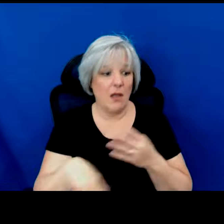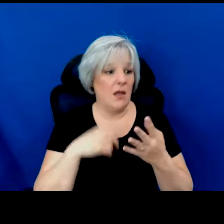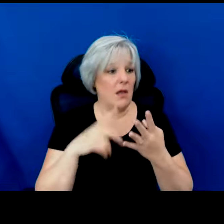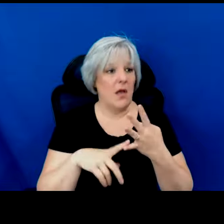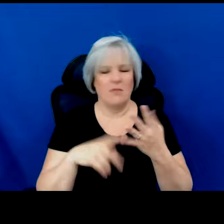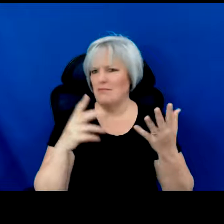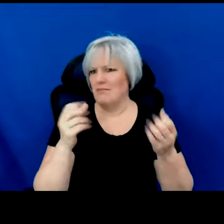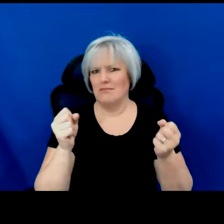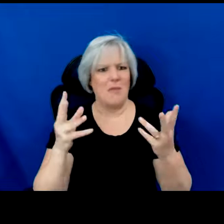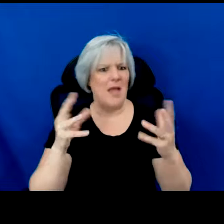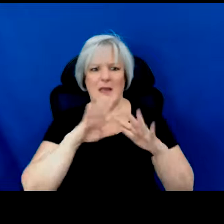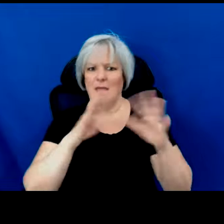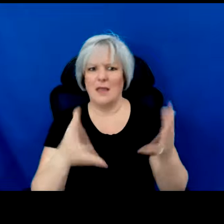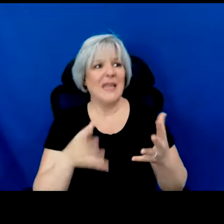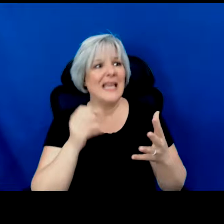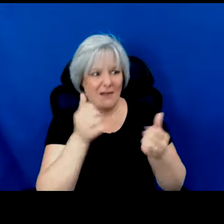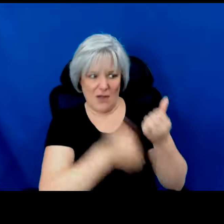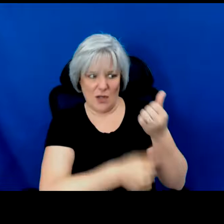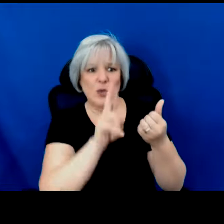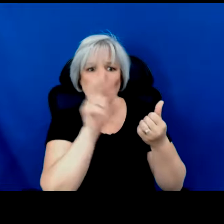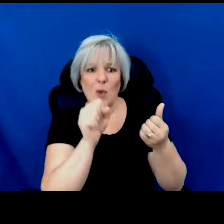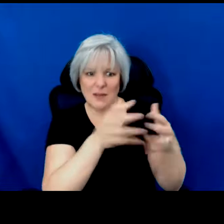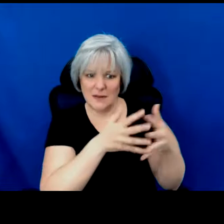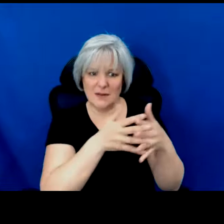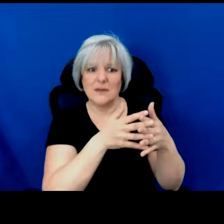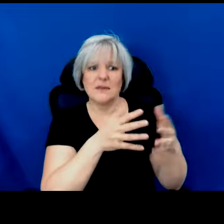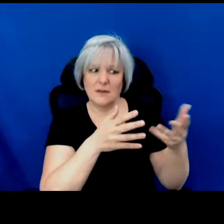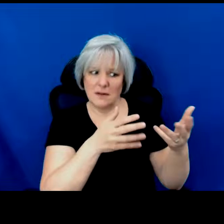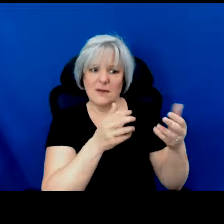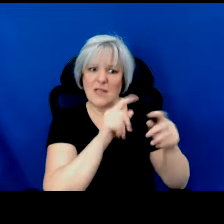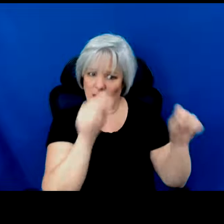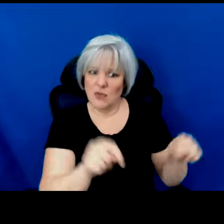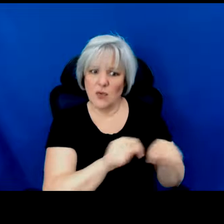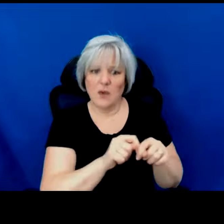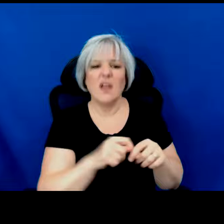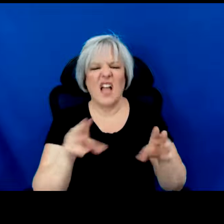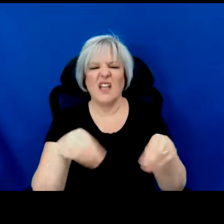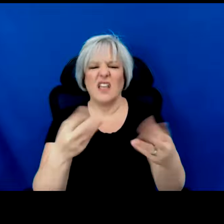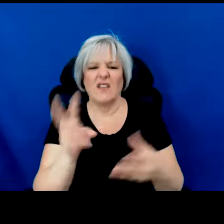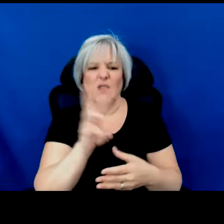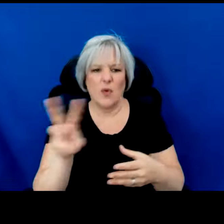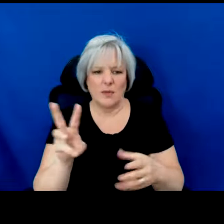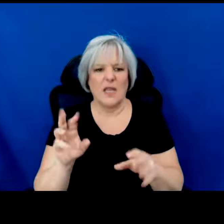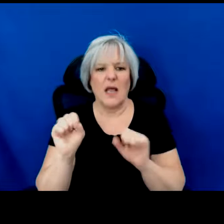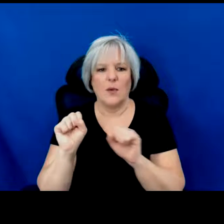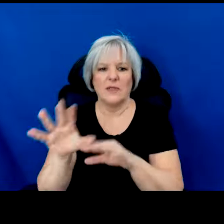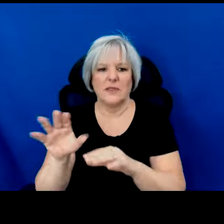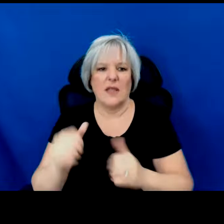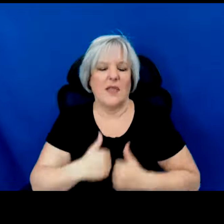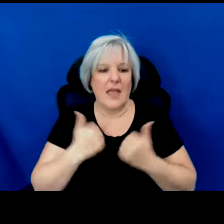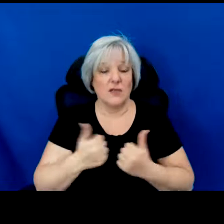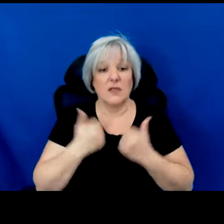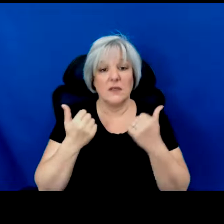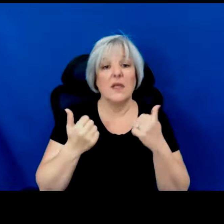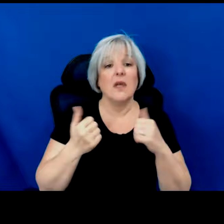All of those eligibility facts are on our website. And I can give you that address in a second. But